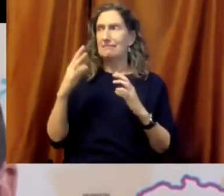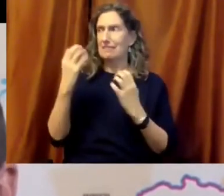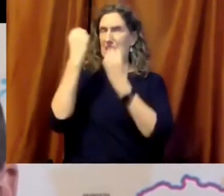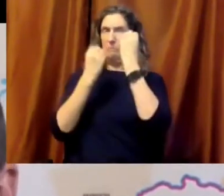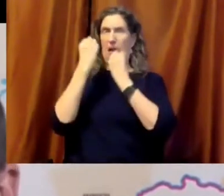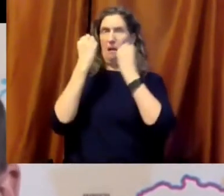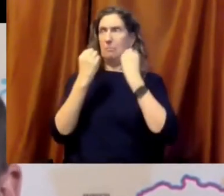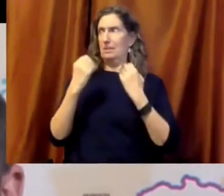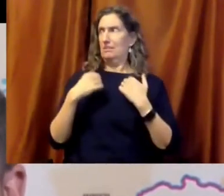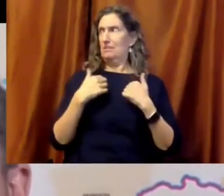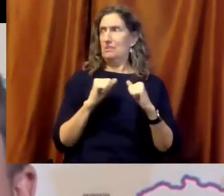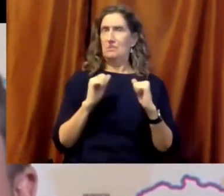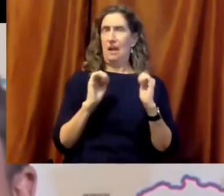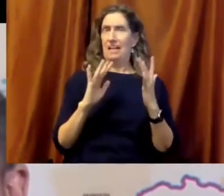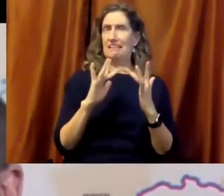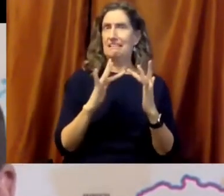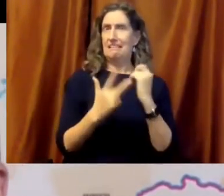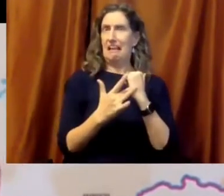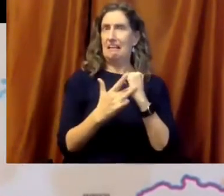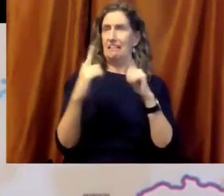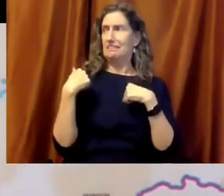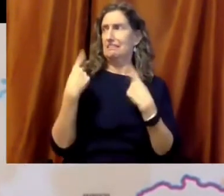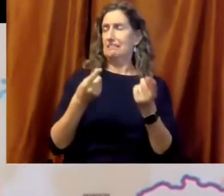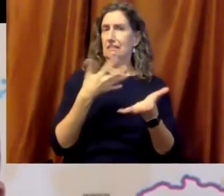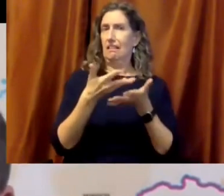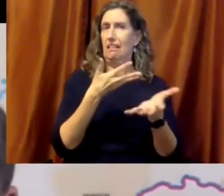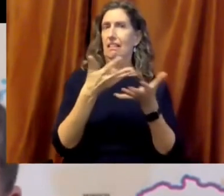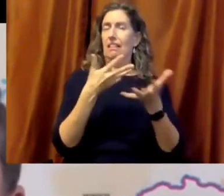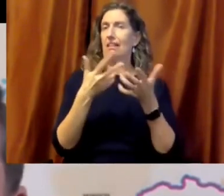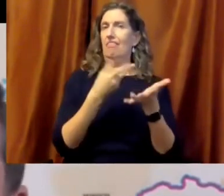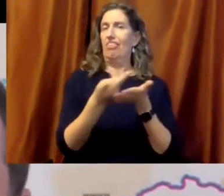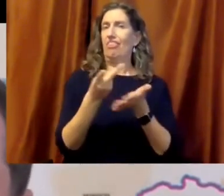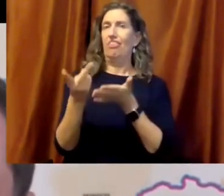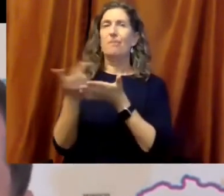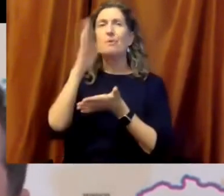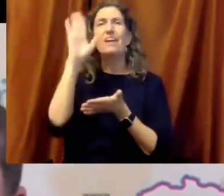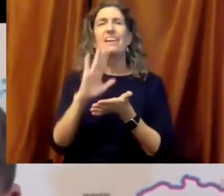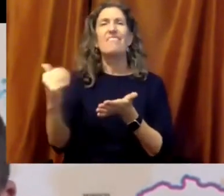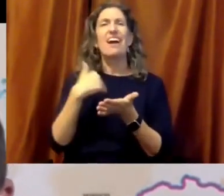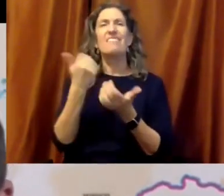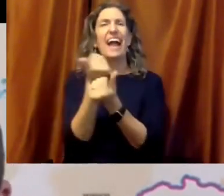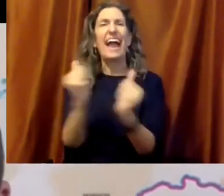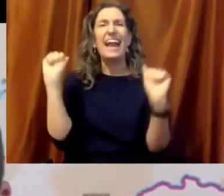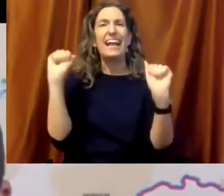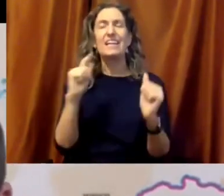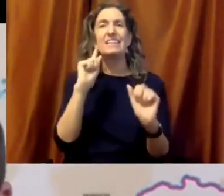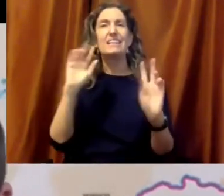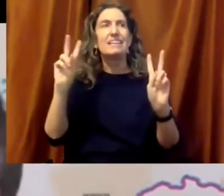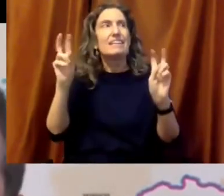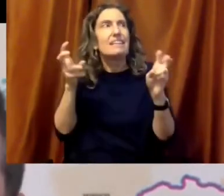diligence on the front end or accountability on the back for using public money to buy what we now know to be